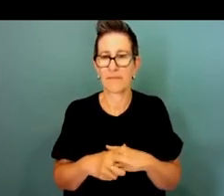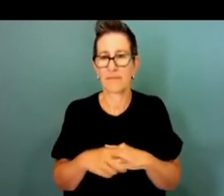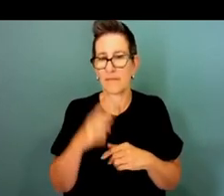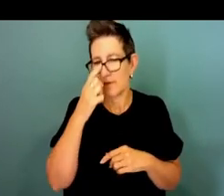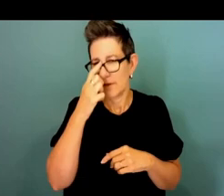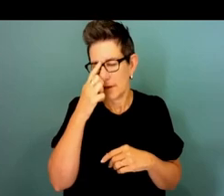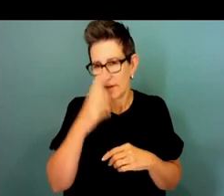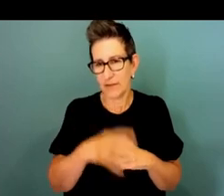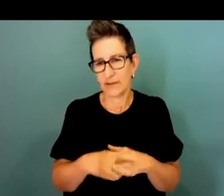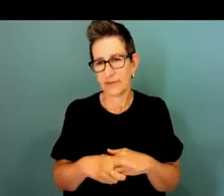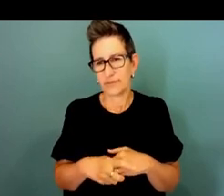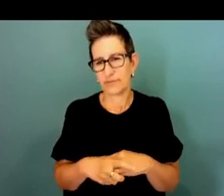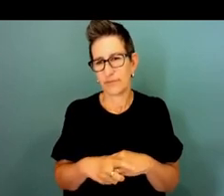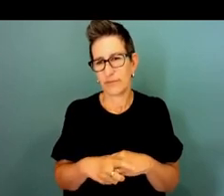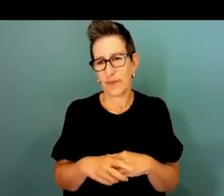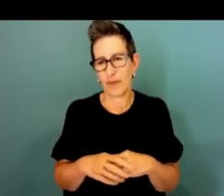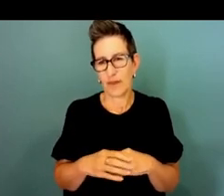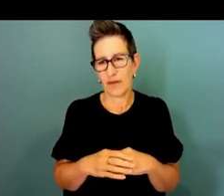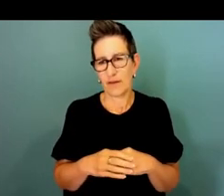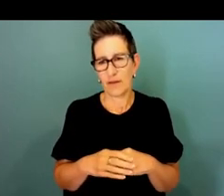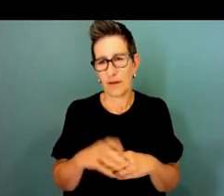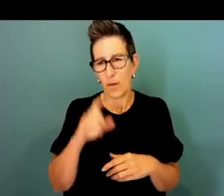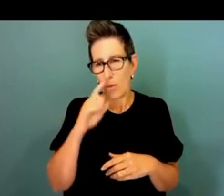and we won't get there